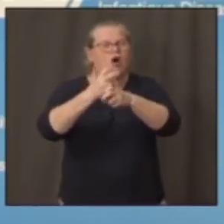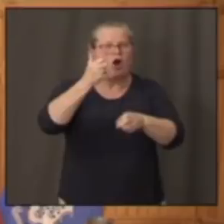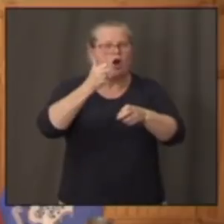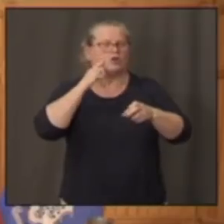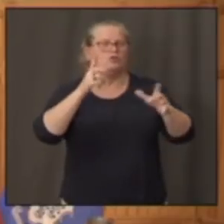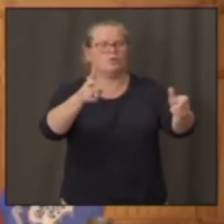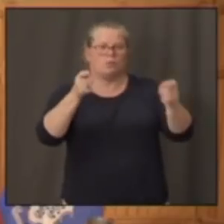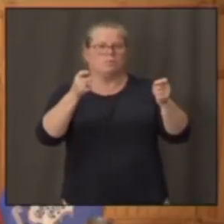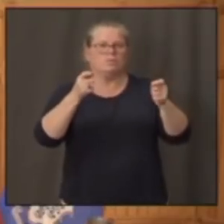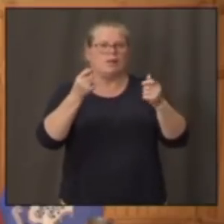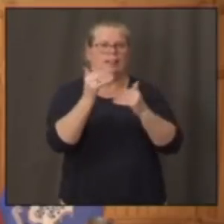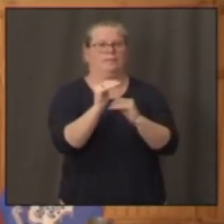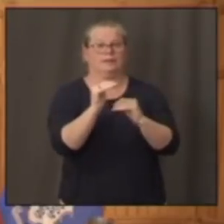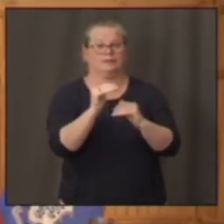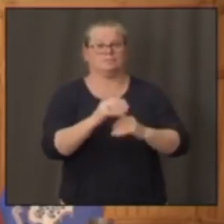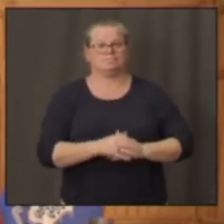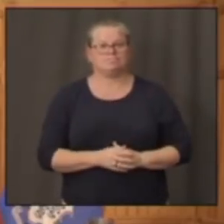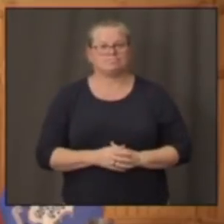CT News Junkie.